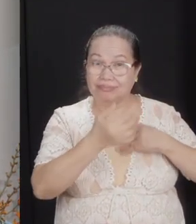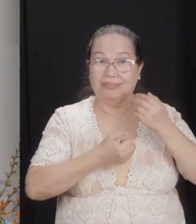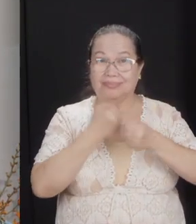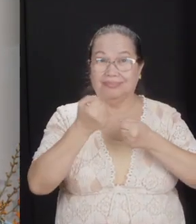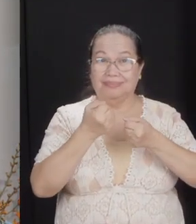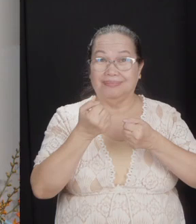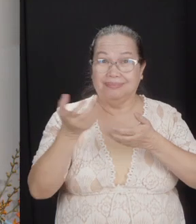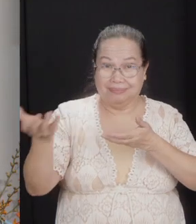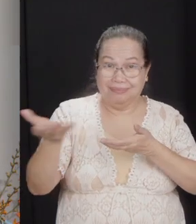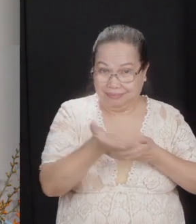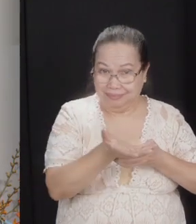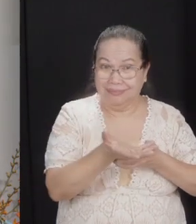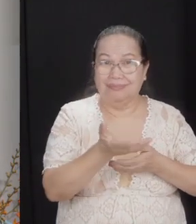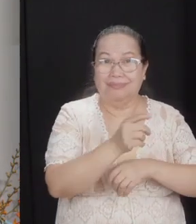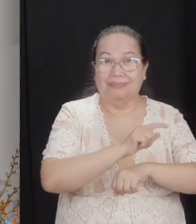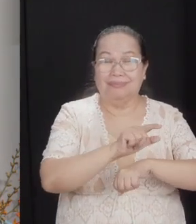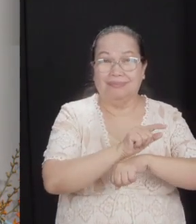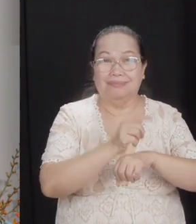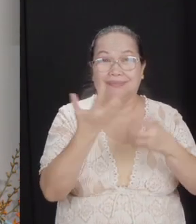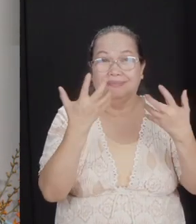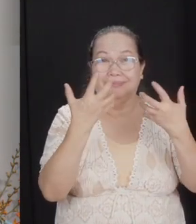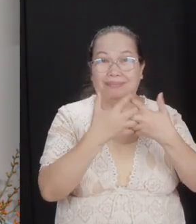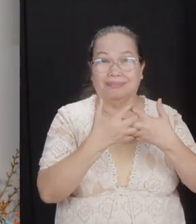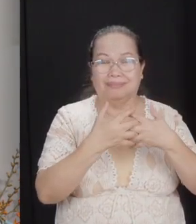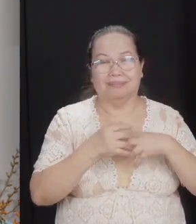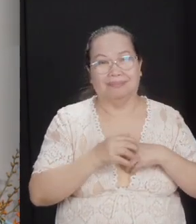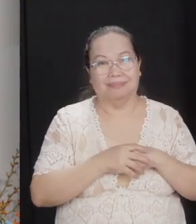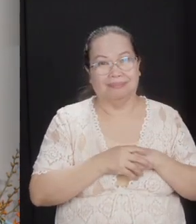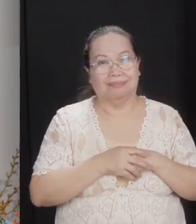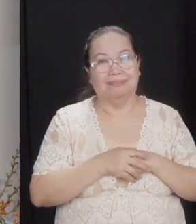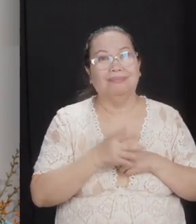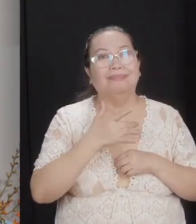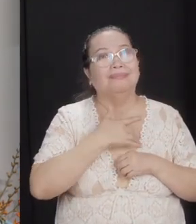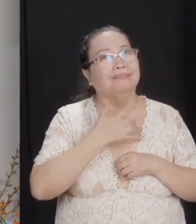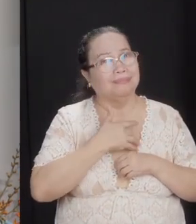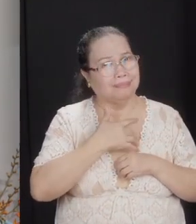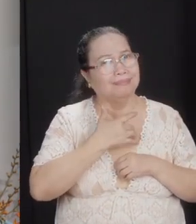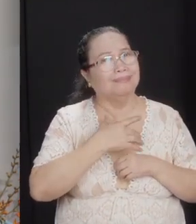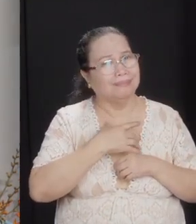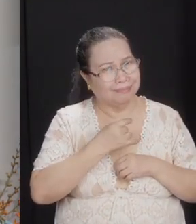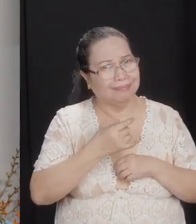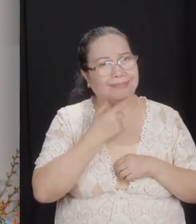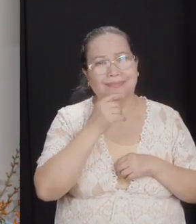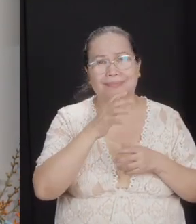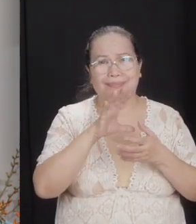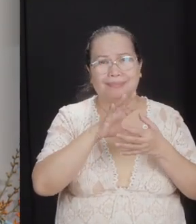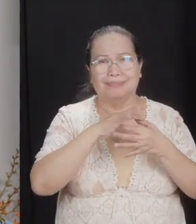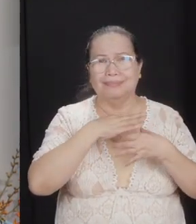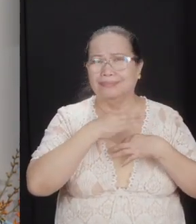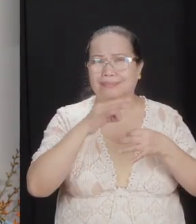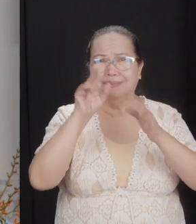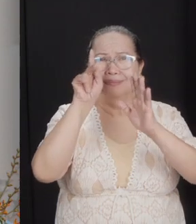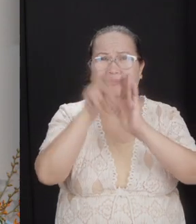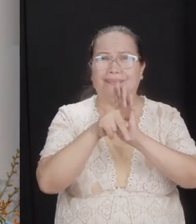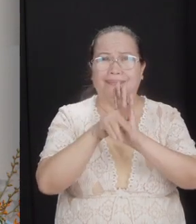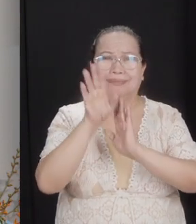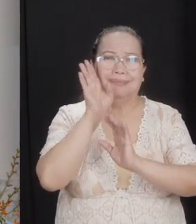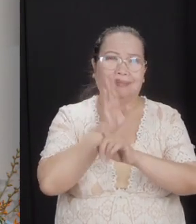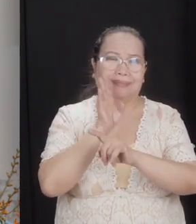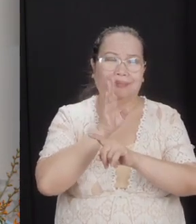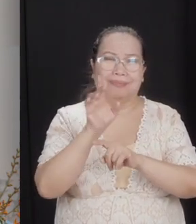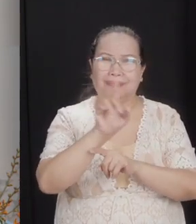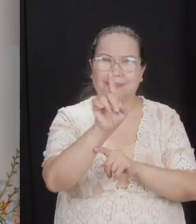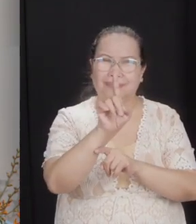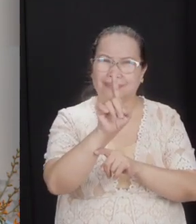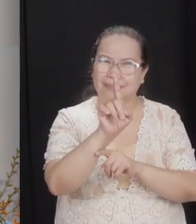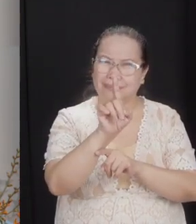land. for the sake of reconciliation. They meant it. They really did not want to kill their brothers. So what are the